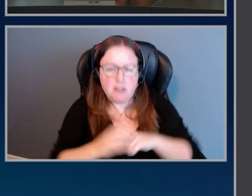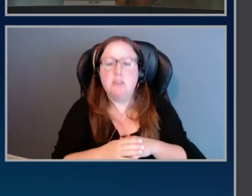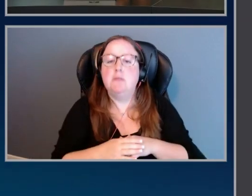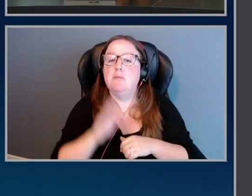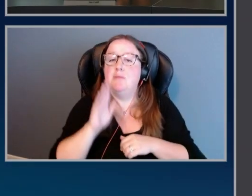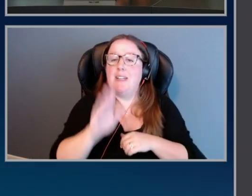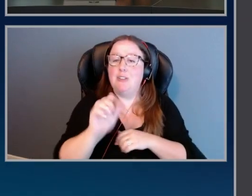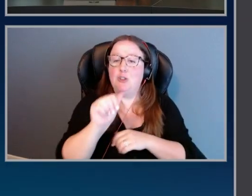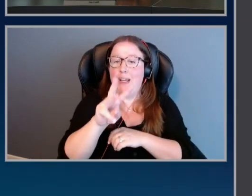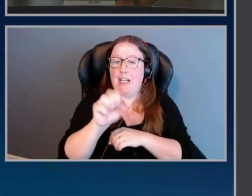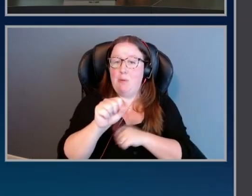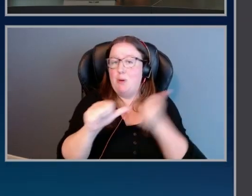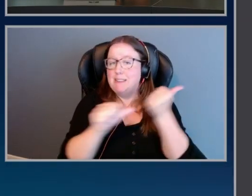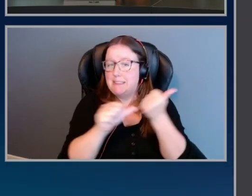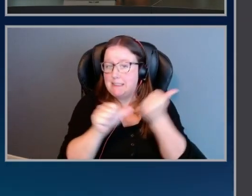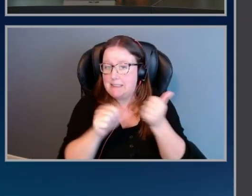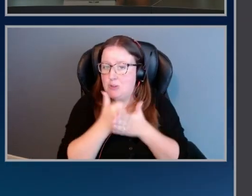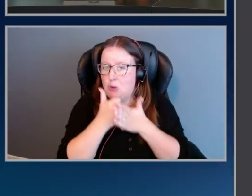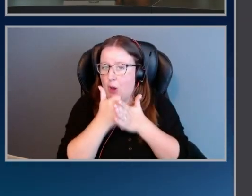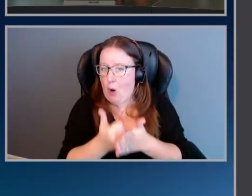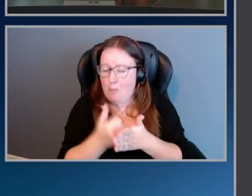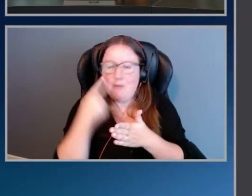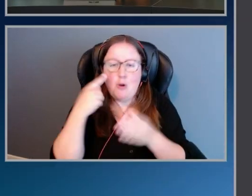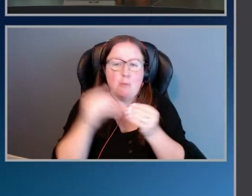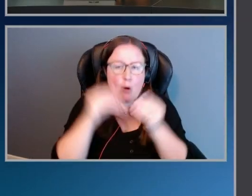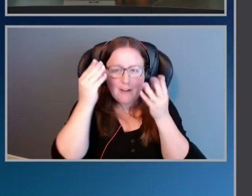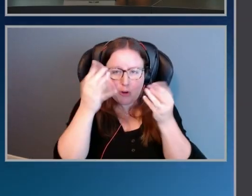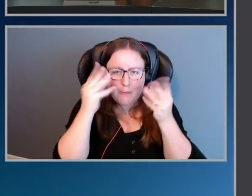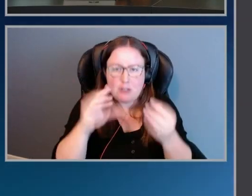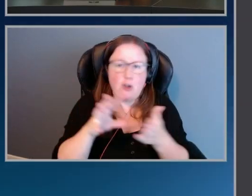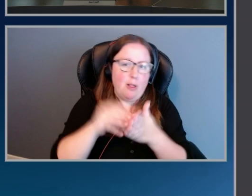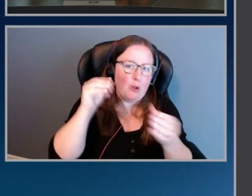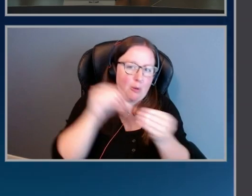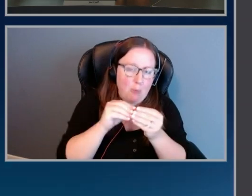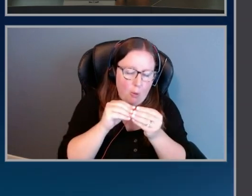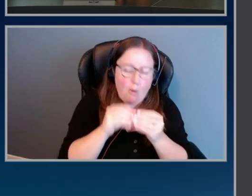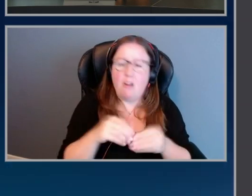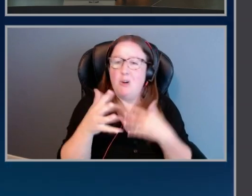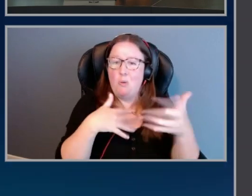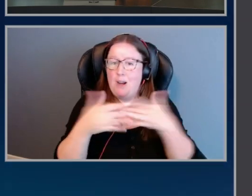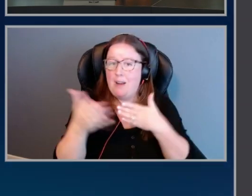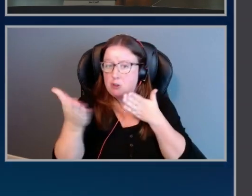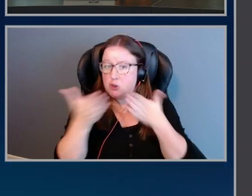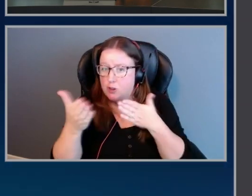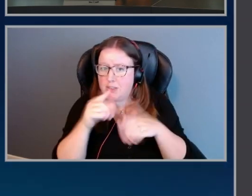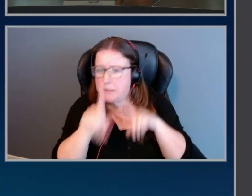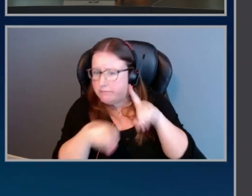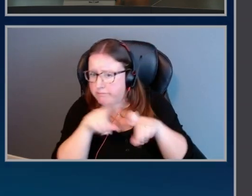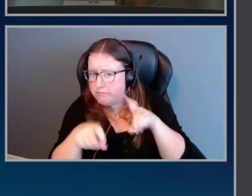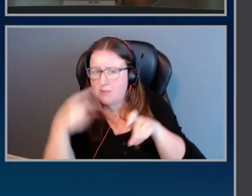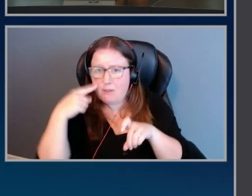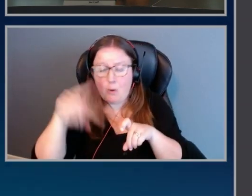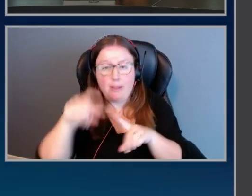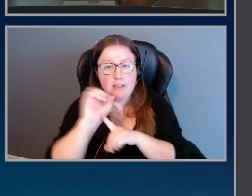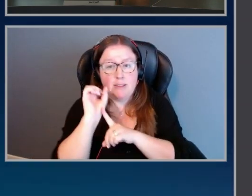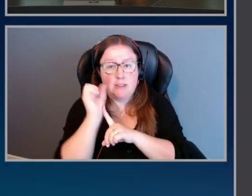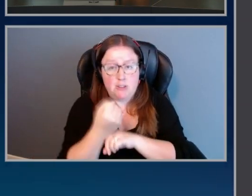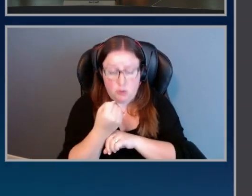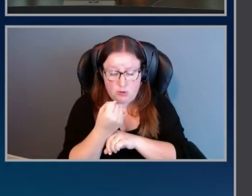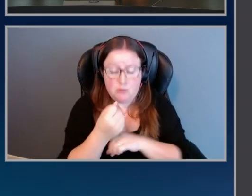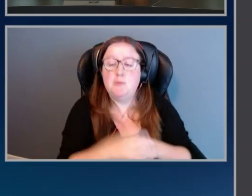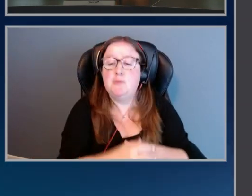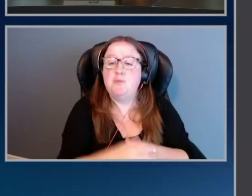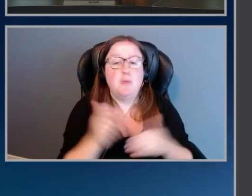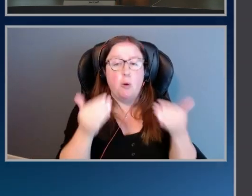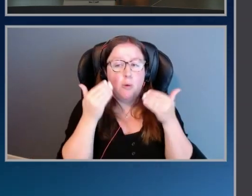AWS assistant to help you learn more and grow your skills with AWS and whatever services you have questions about for this scenario specifically. So let's go